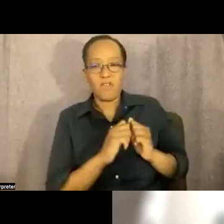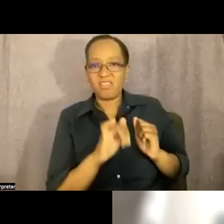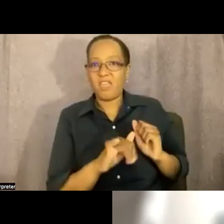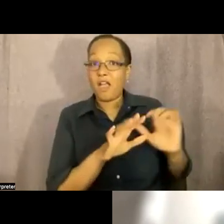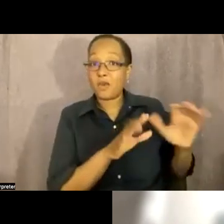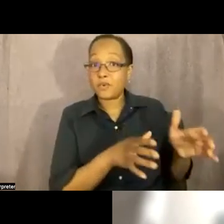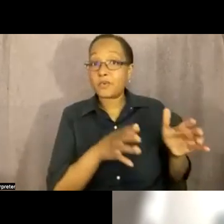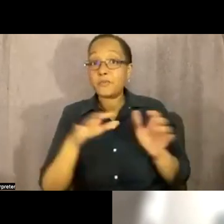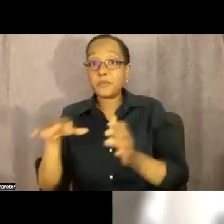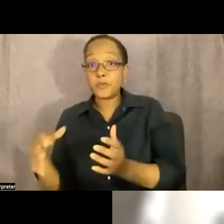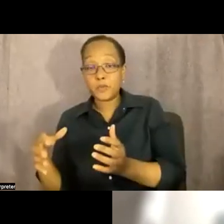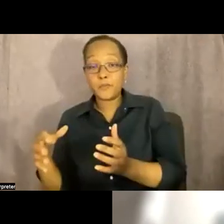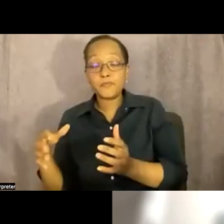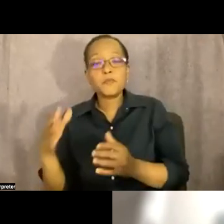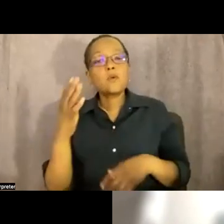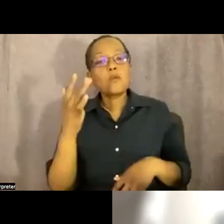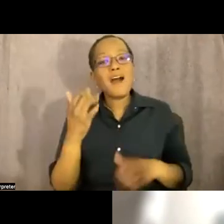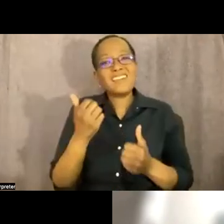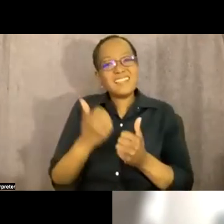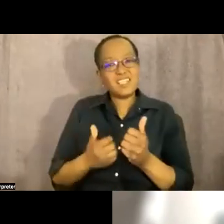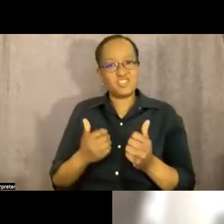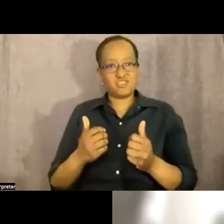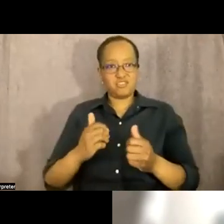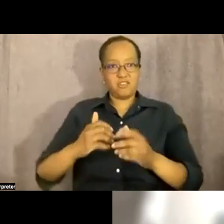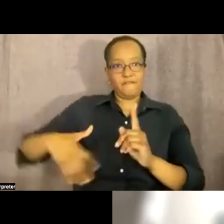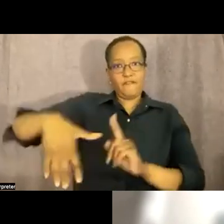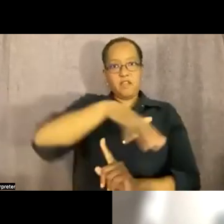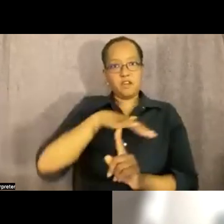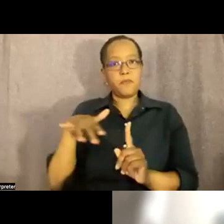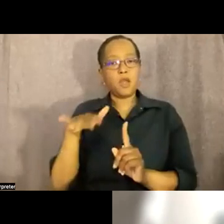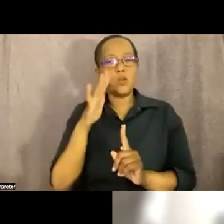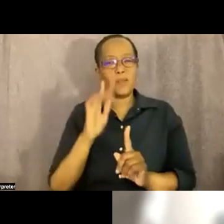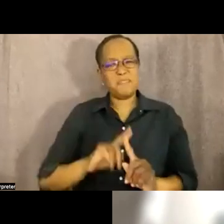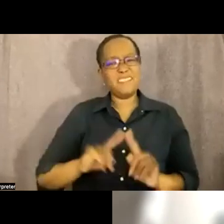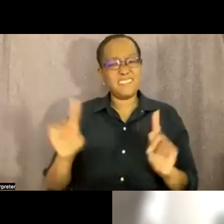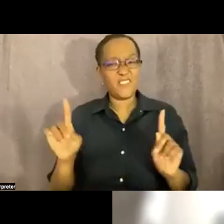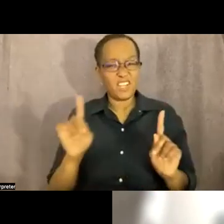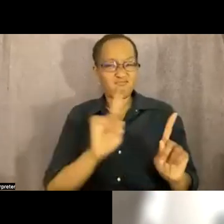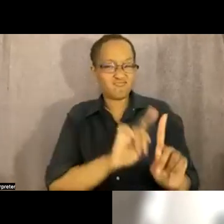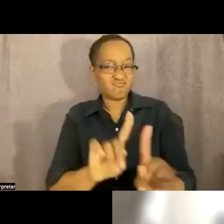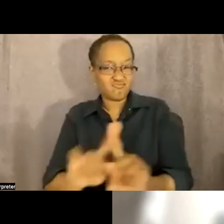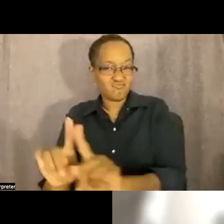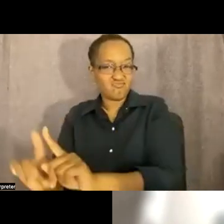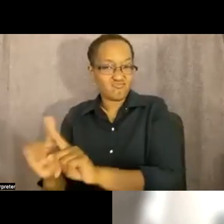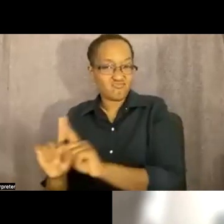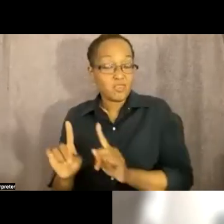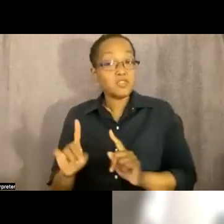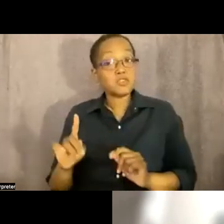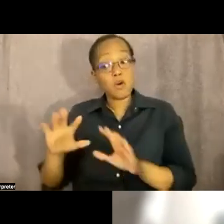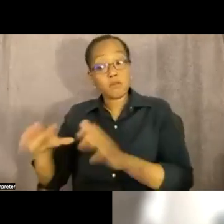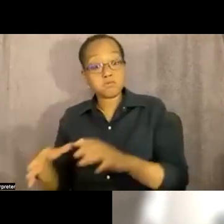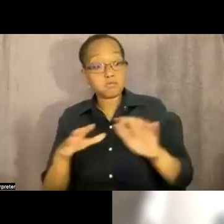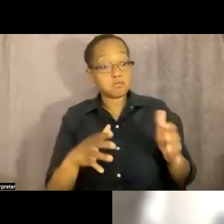because each context is going to be different and so um in talking with each other and